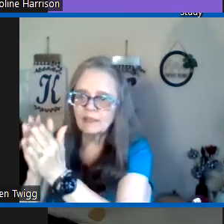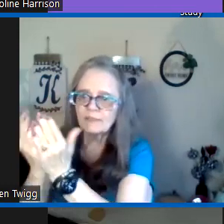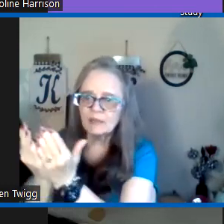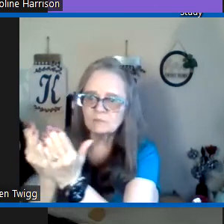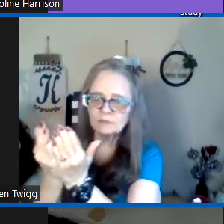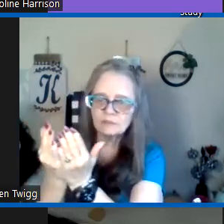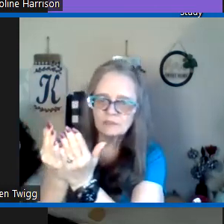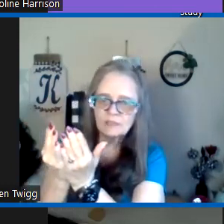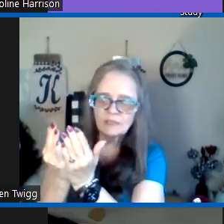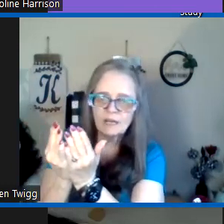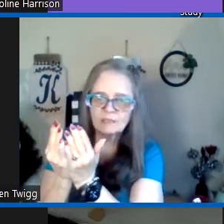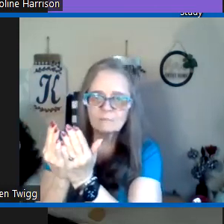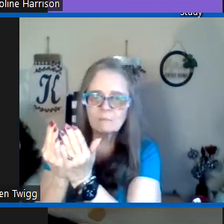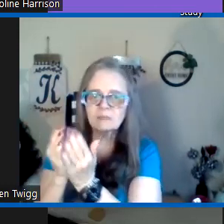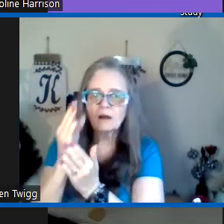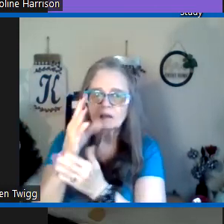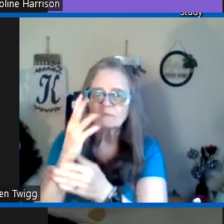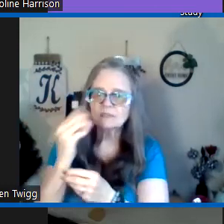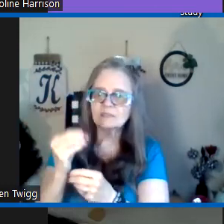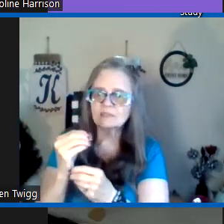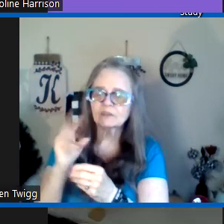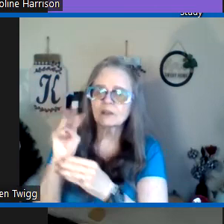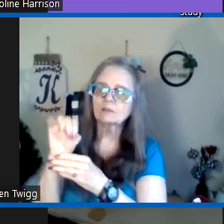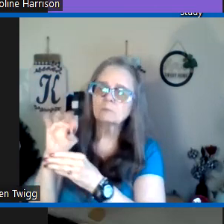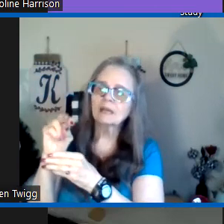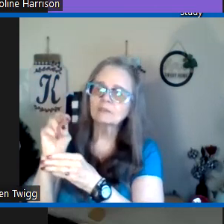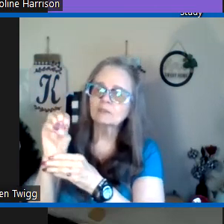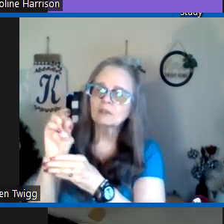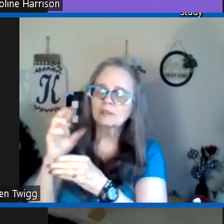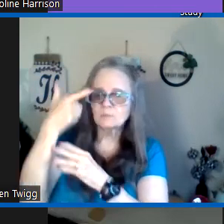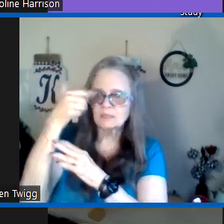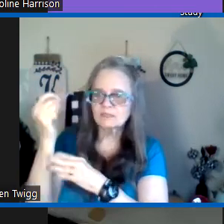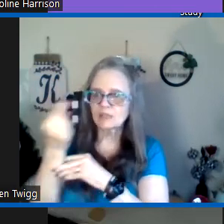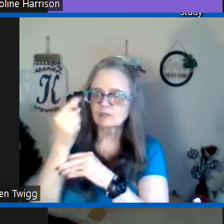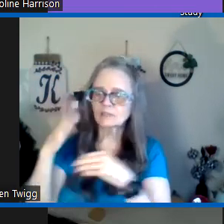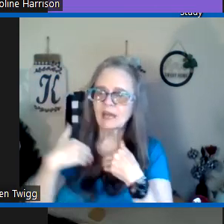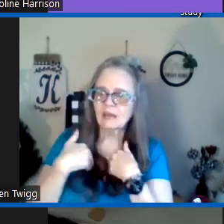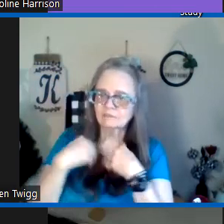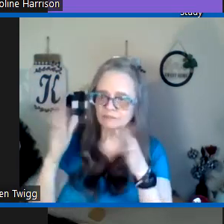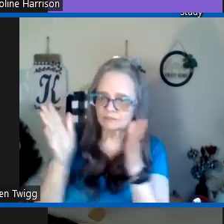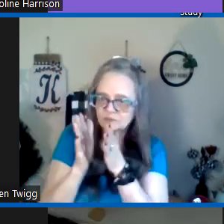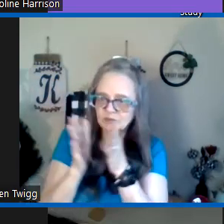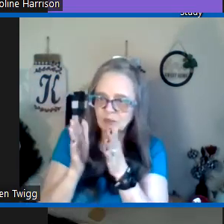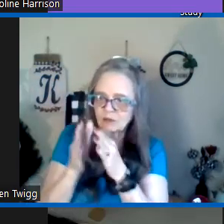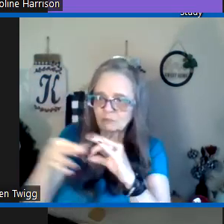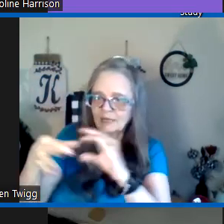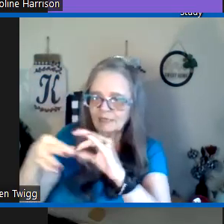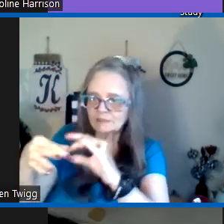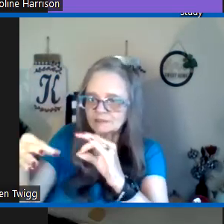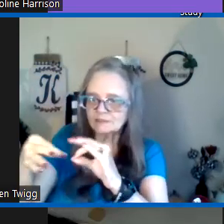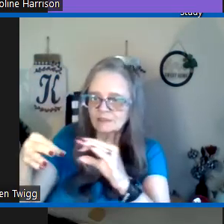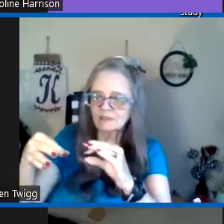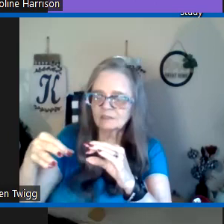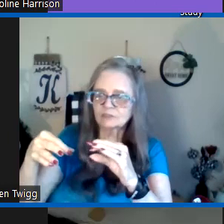that book but all of these they're called minor because they only have small